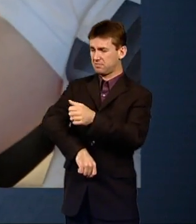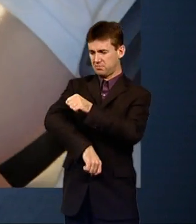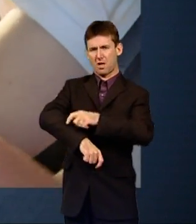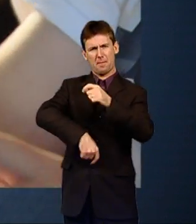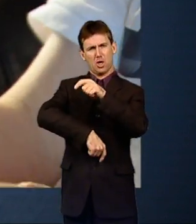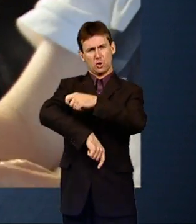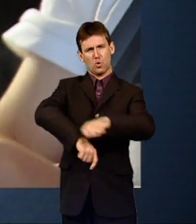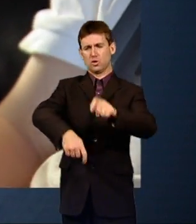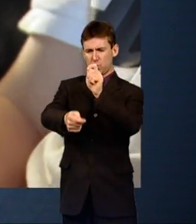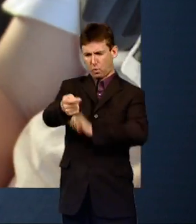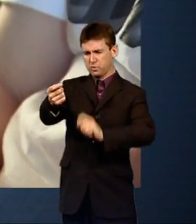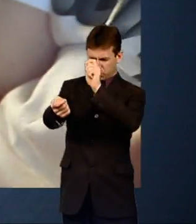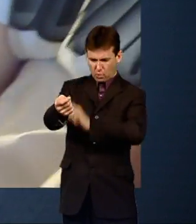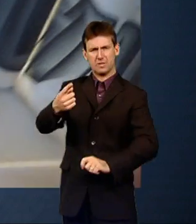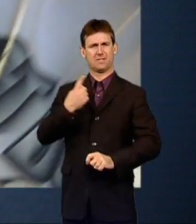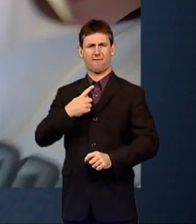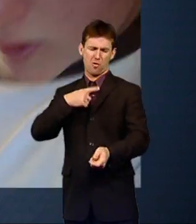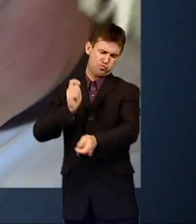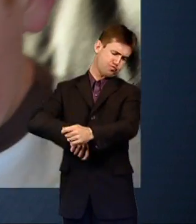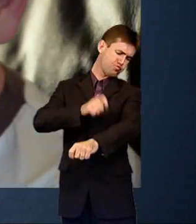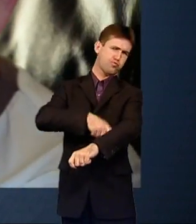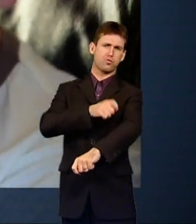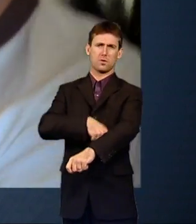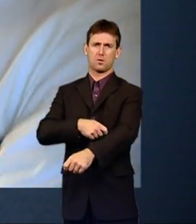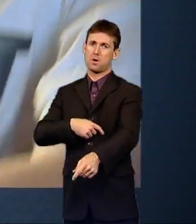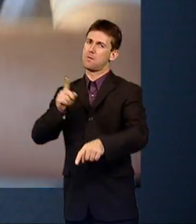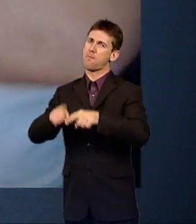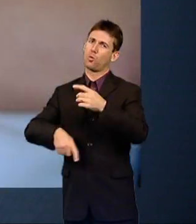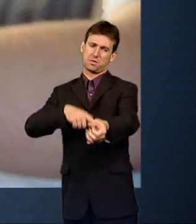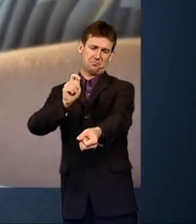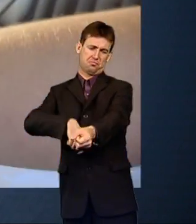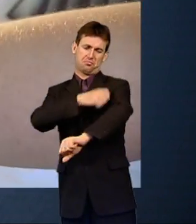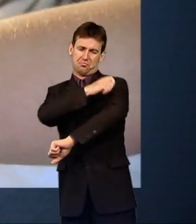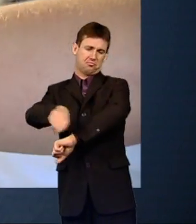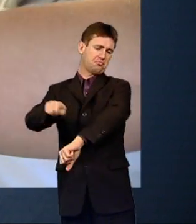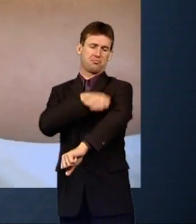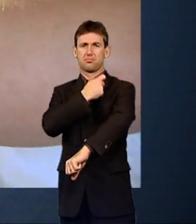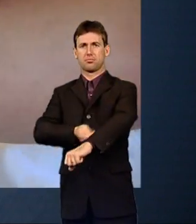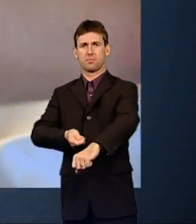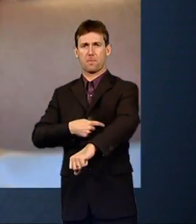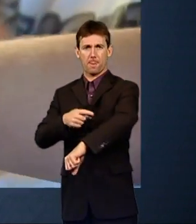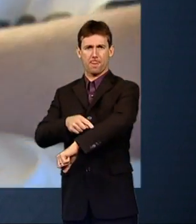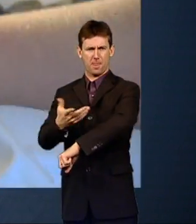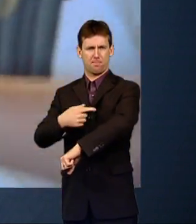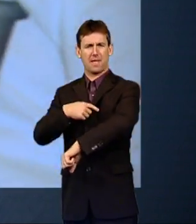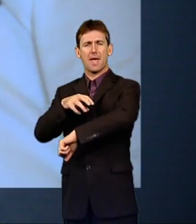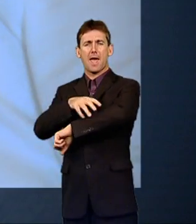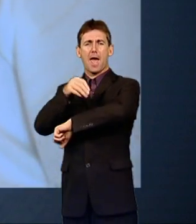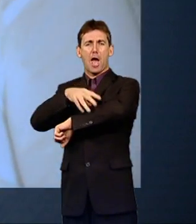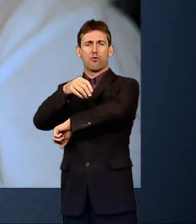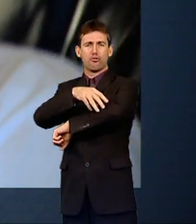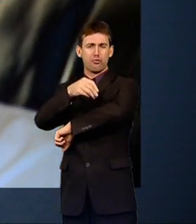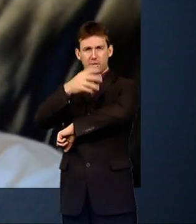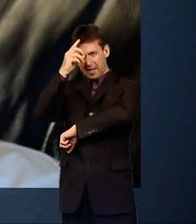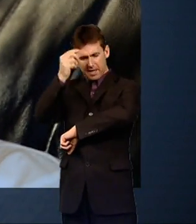I've done one across there. And I've done the most on this arm. But they're all gone now because I've got hairy arms. It was